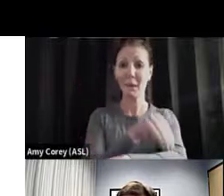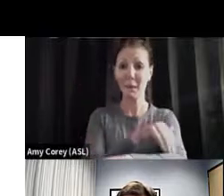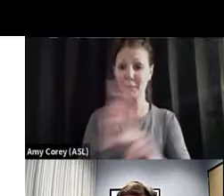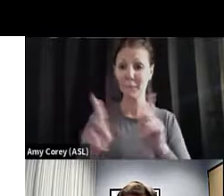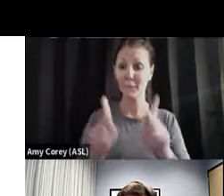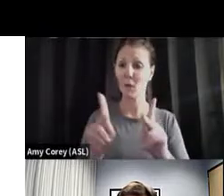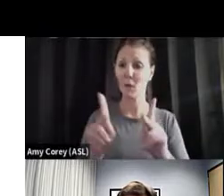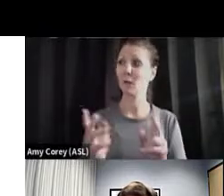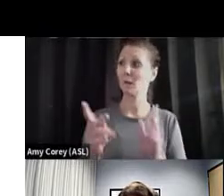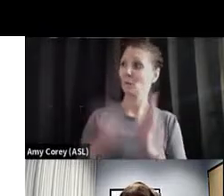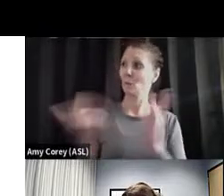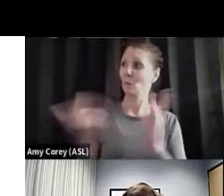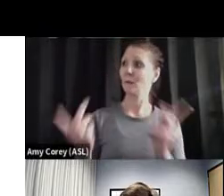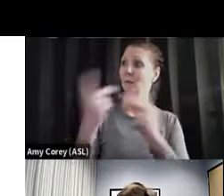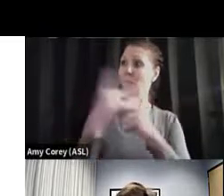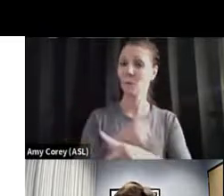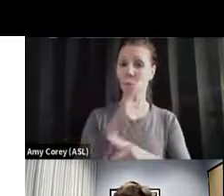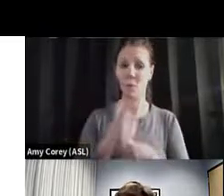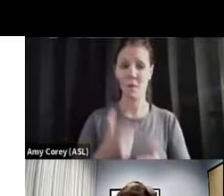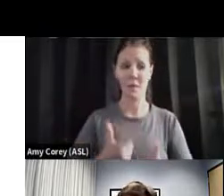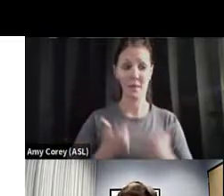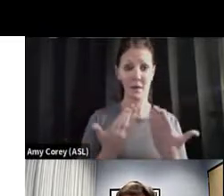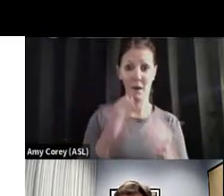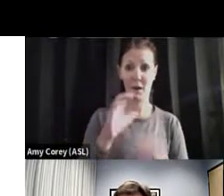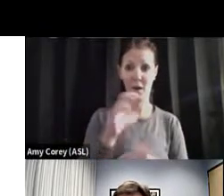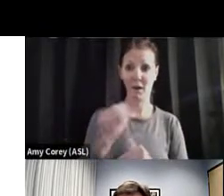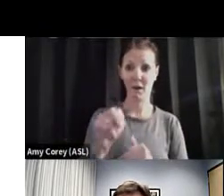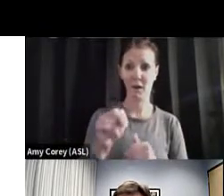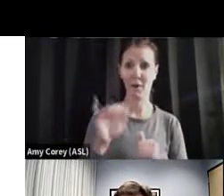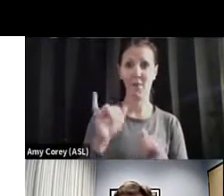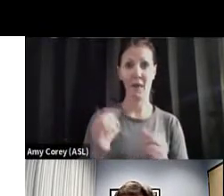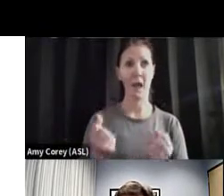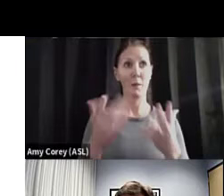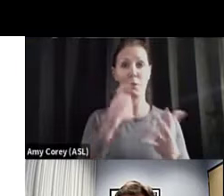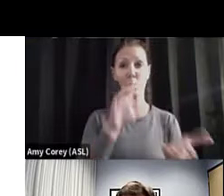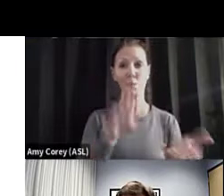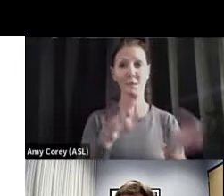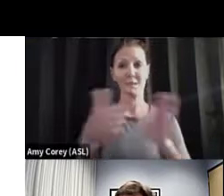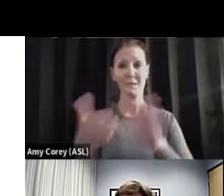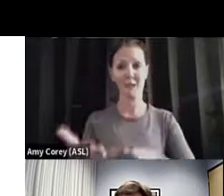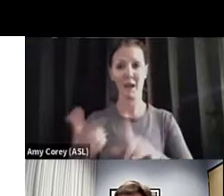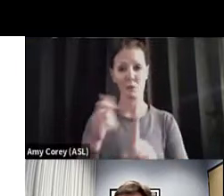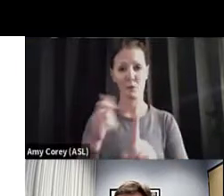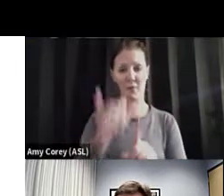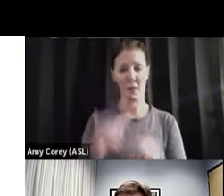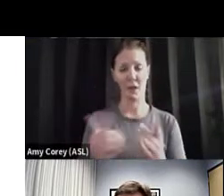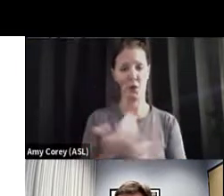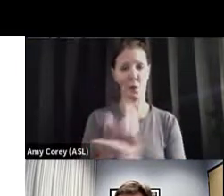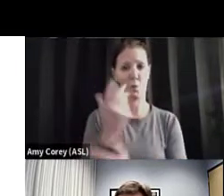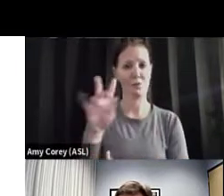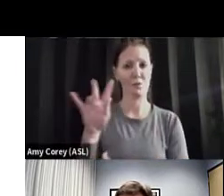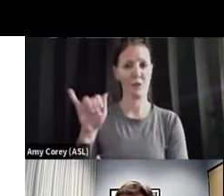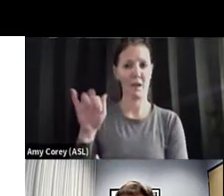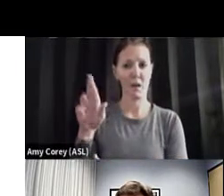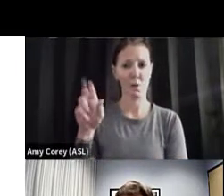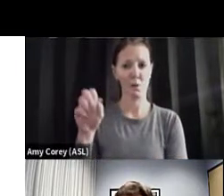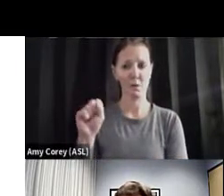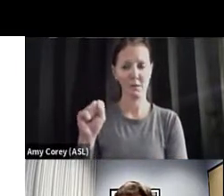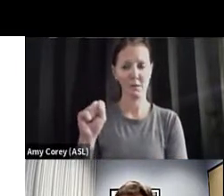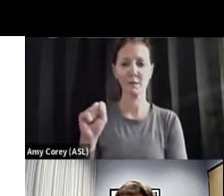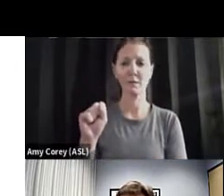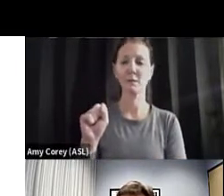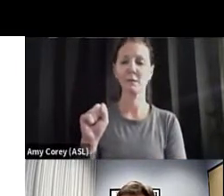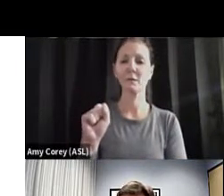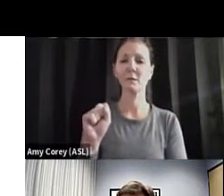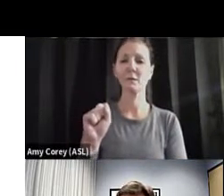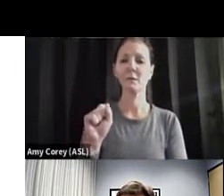20 months, 21 months, maybe 22 months have died as a result of this new virus. But the number in